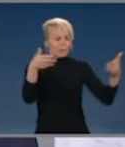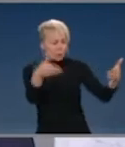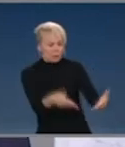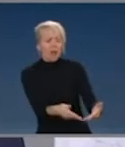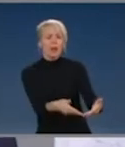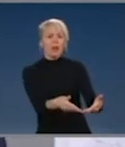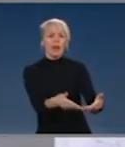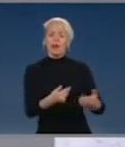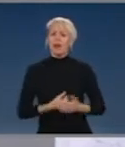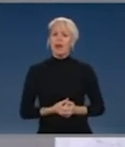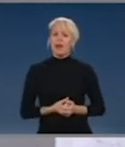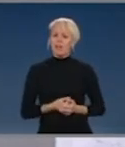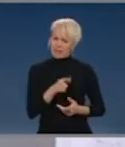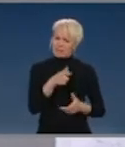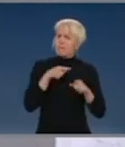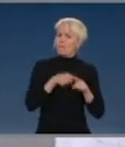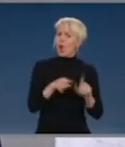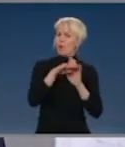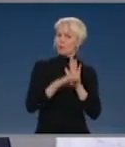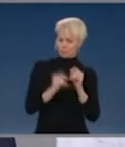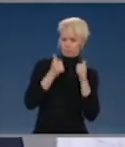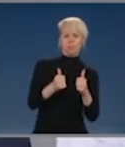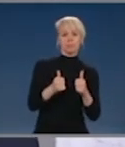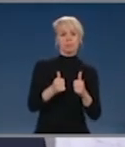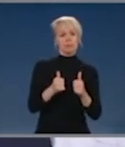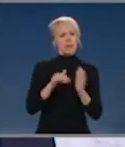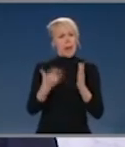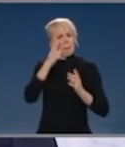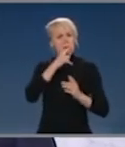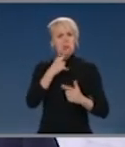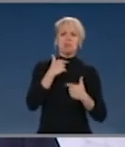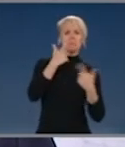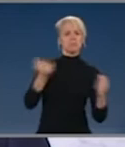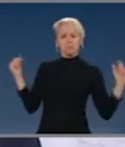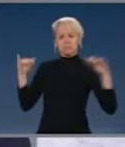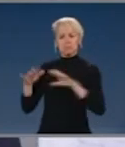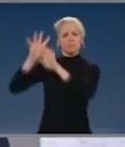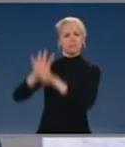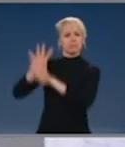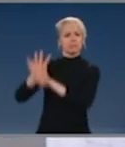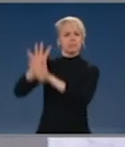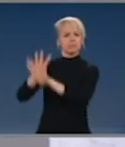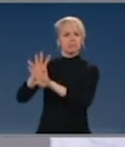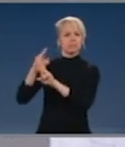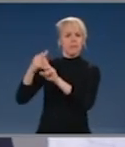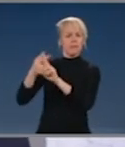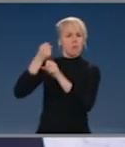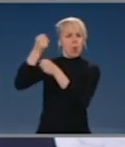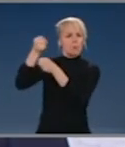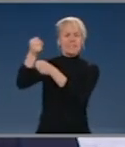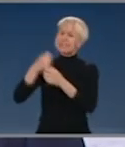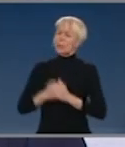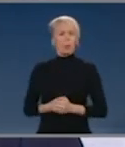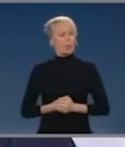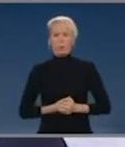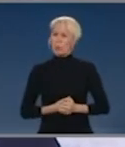responsibility this weekend. The health advice is very clear that it's not a good idea to go and I've asked the AHPPC today to